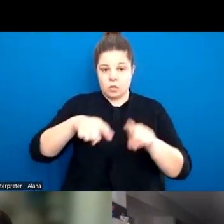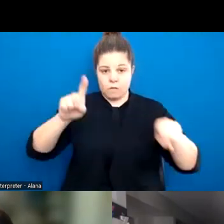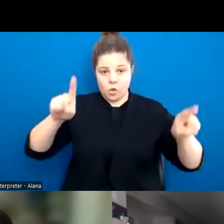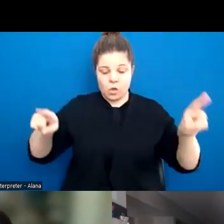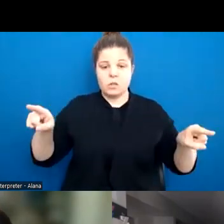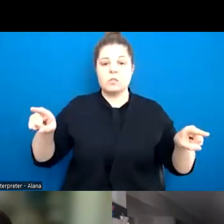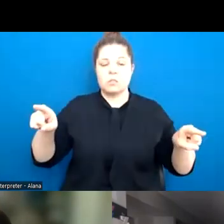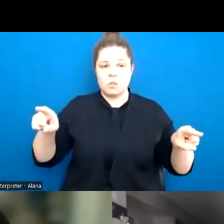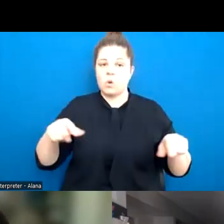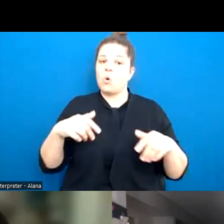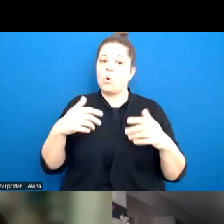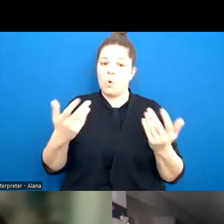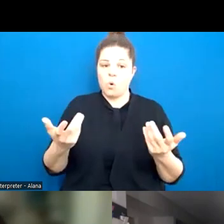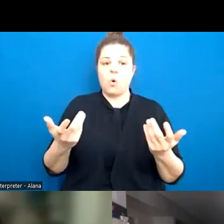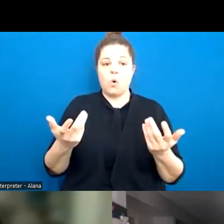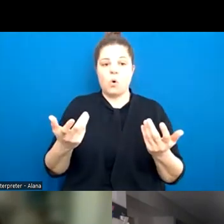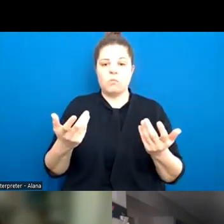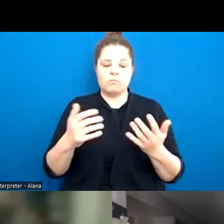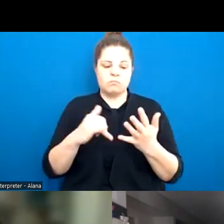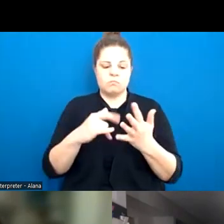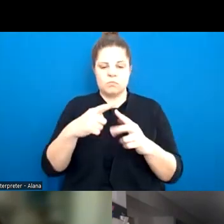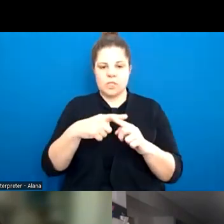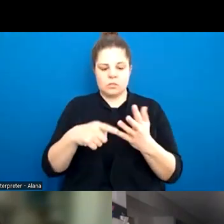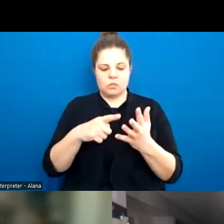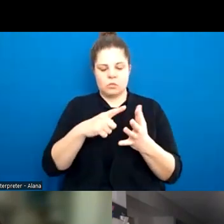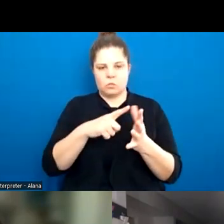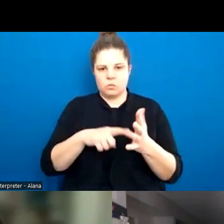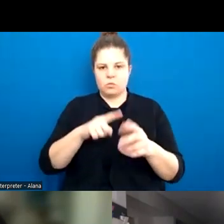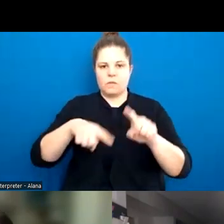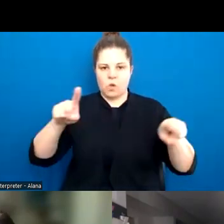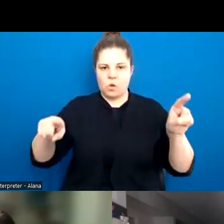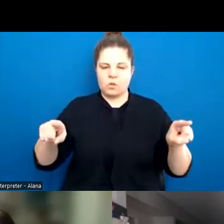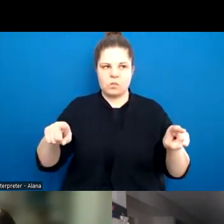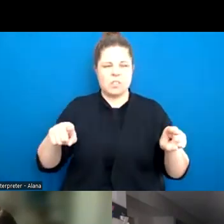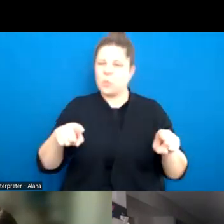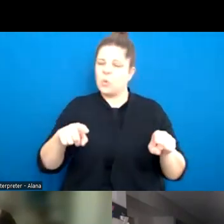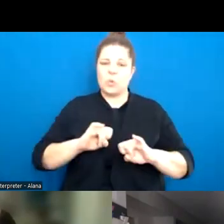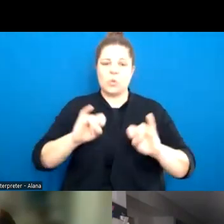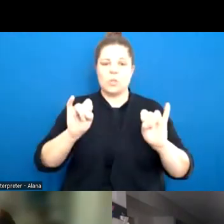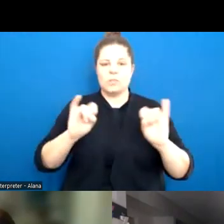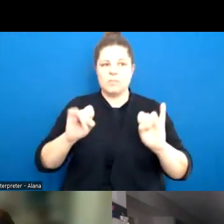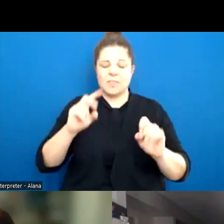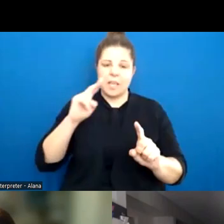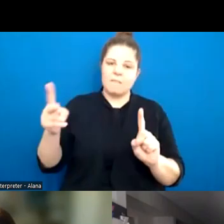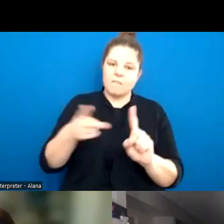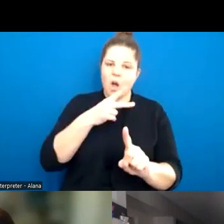still in human right violation, really, when you look at the data on the amount of violence and harassment.